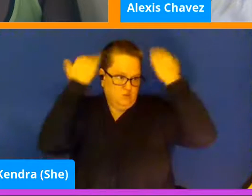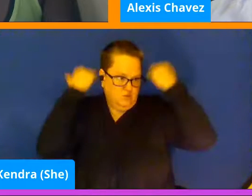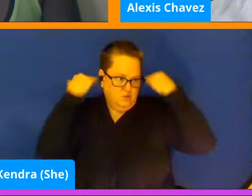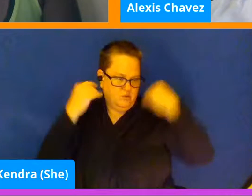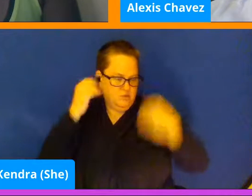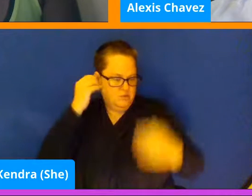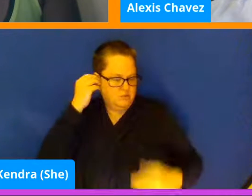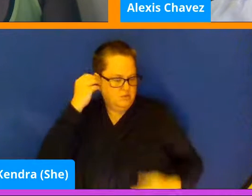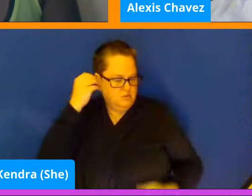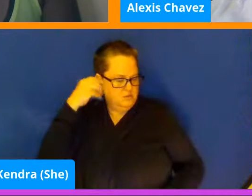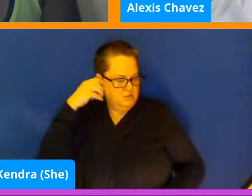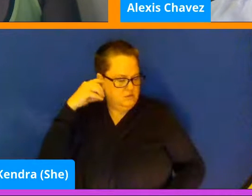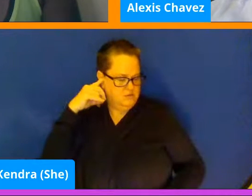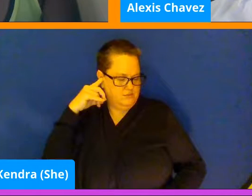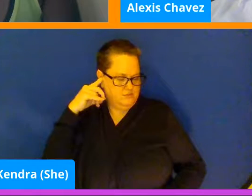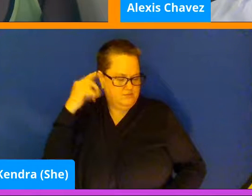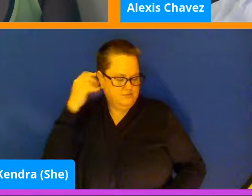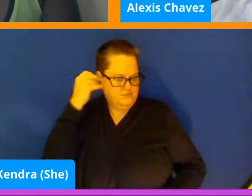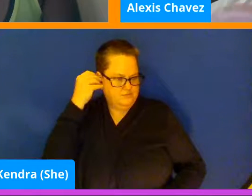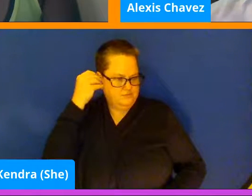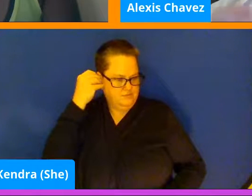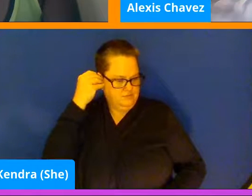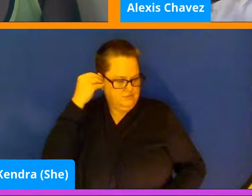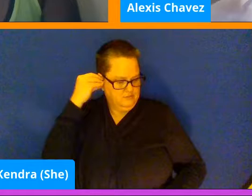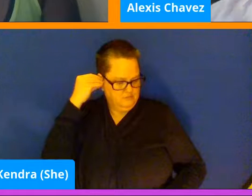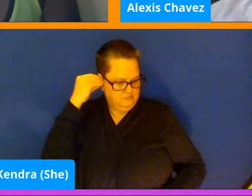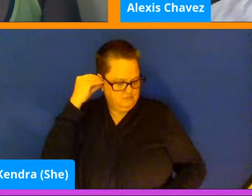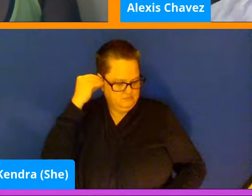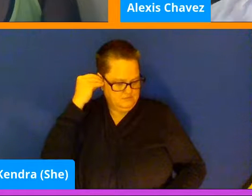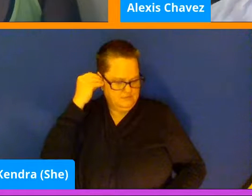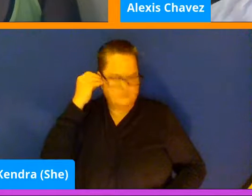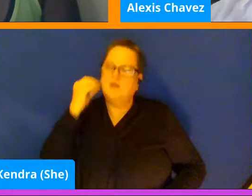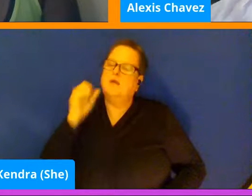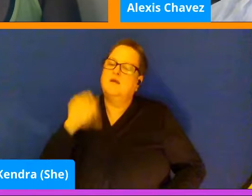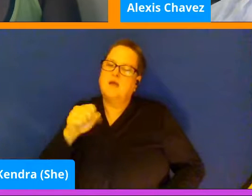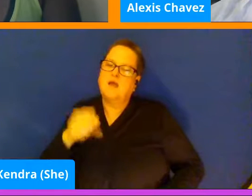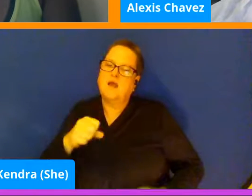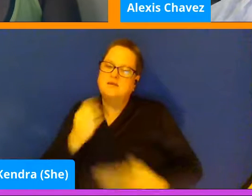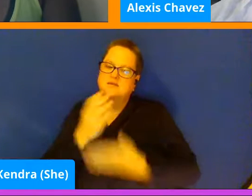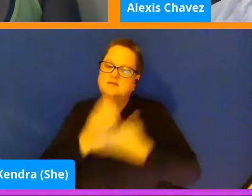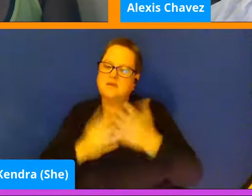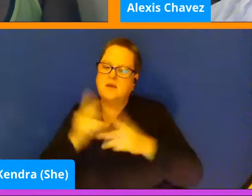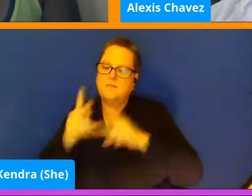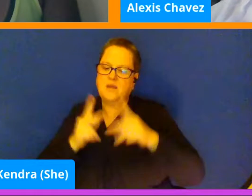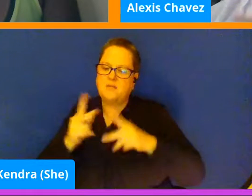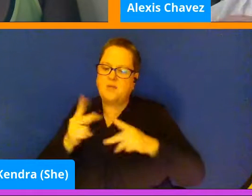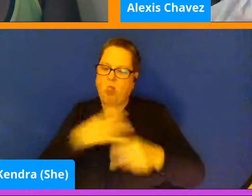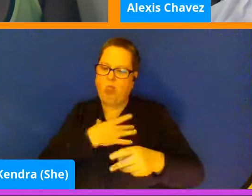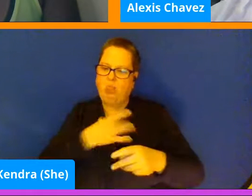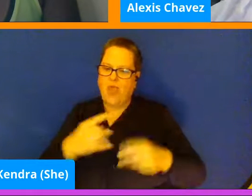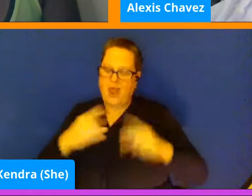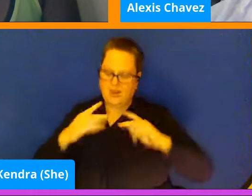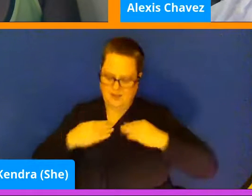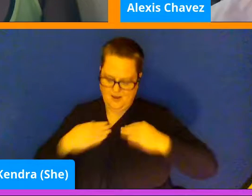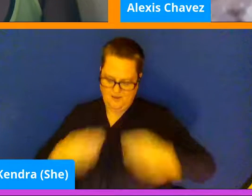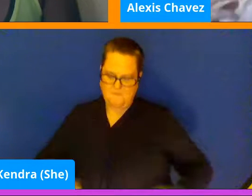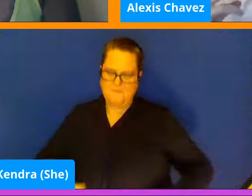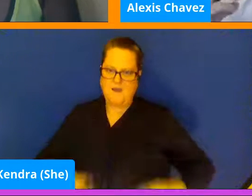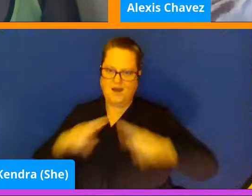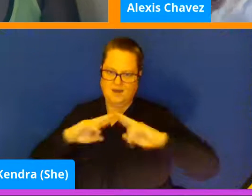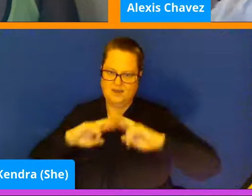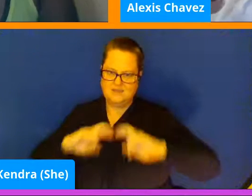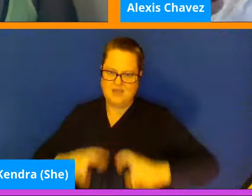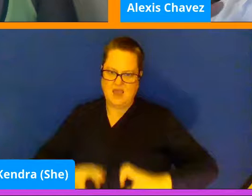Yeah. I mean, some people like the physicality of the body scan. Some people like particular things or